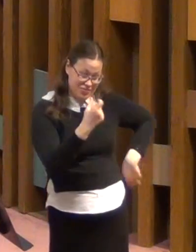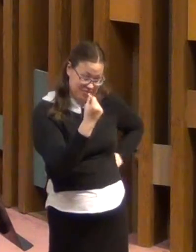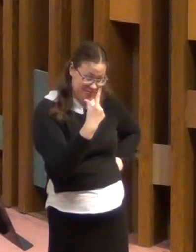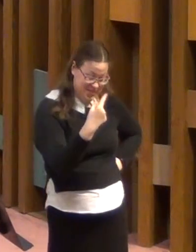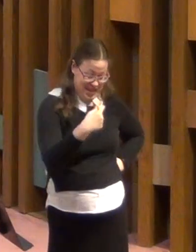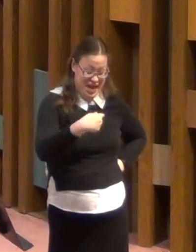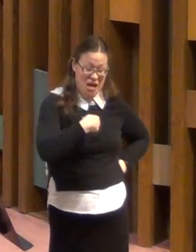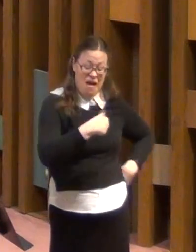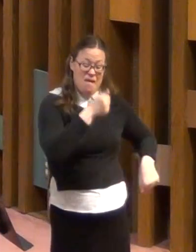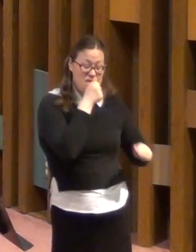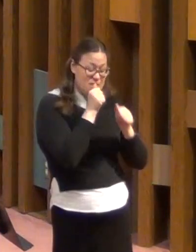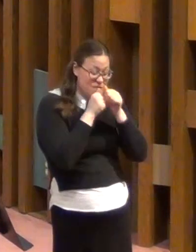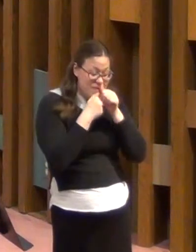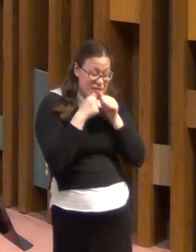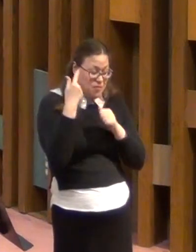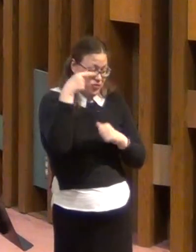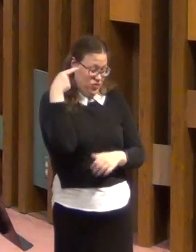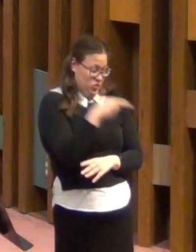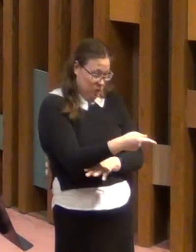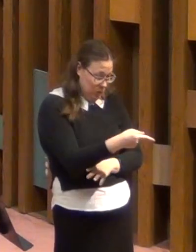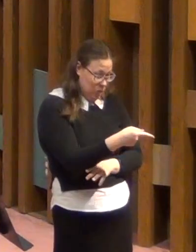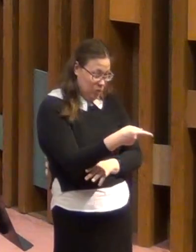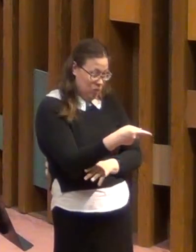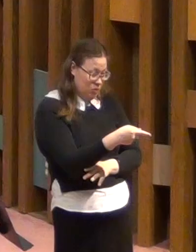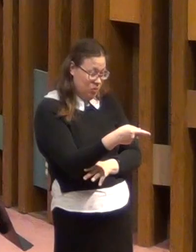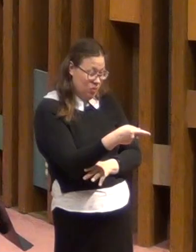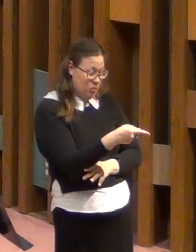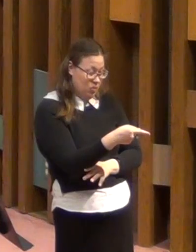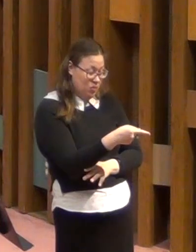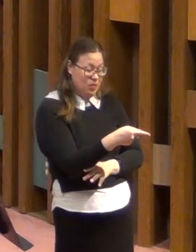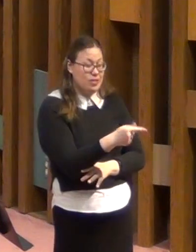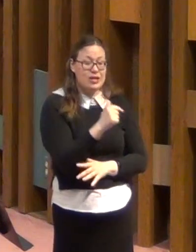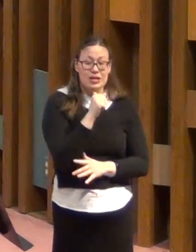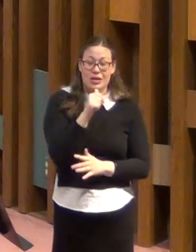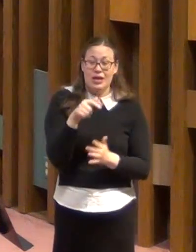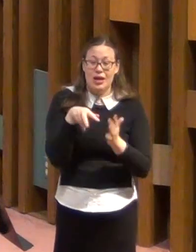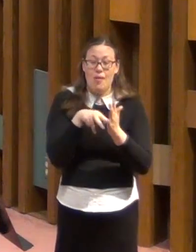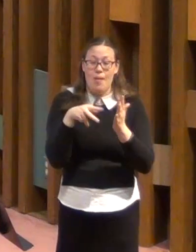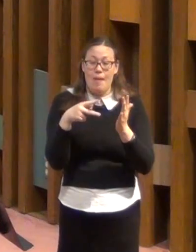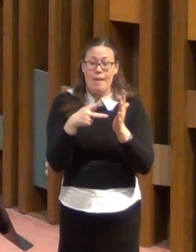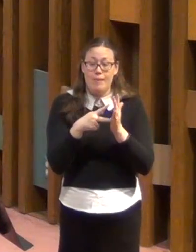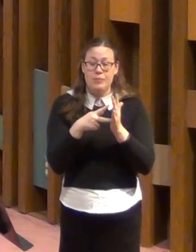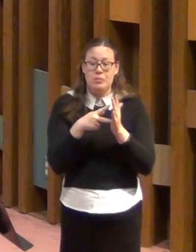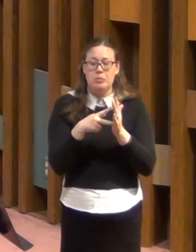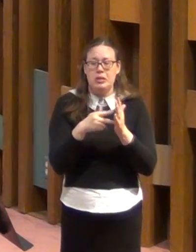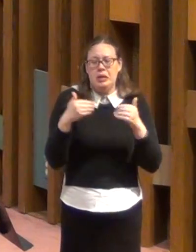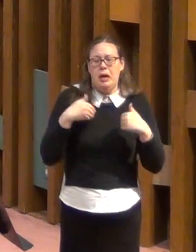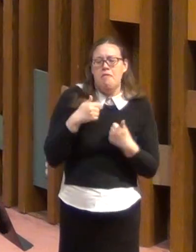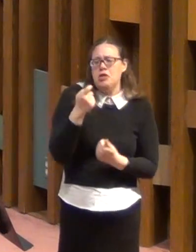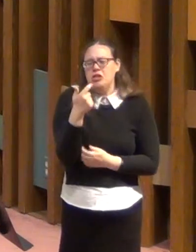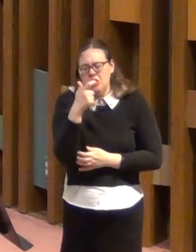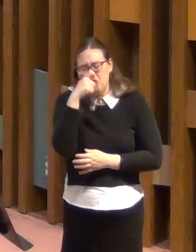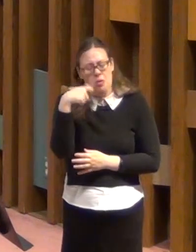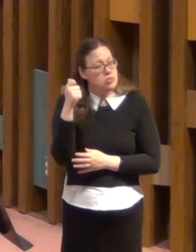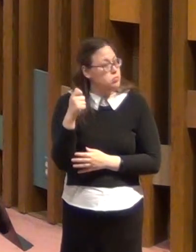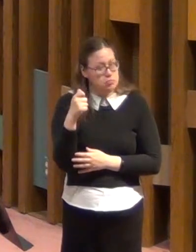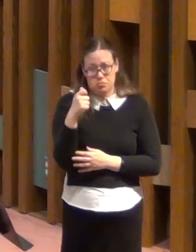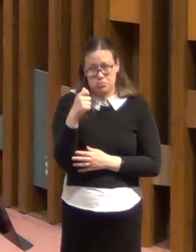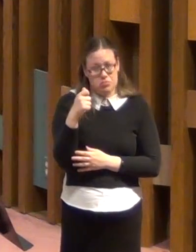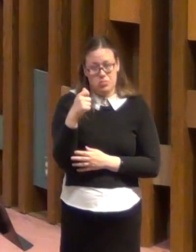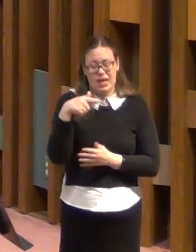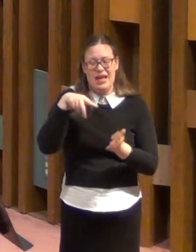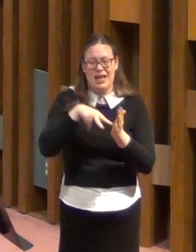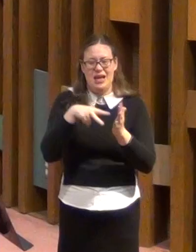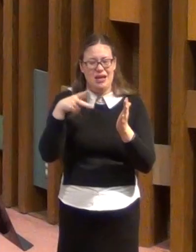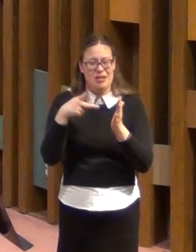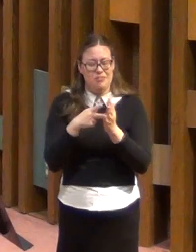have suffered on your behalf, he's not talking about having the sniffles. He's talking